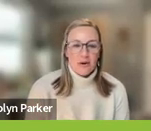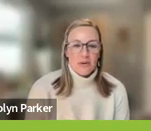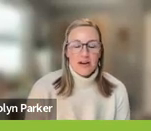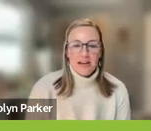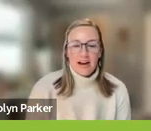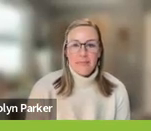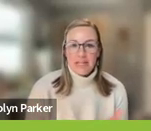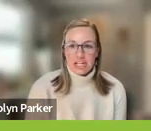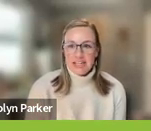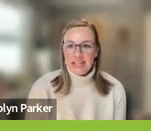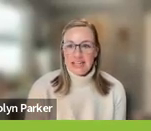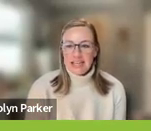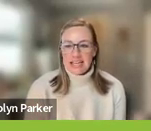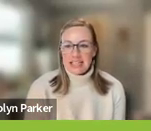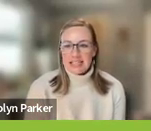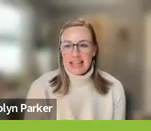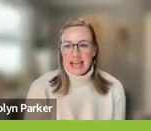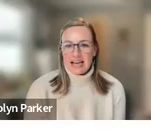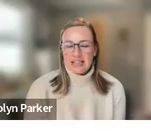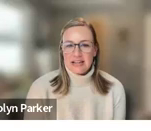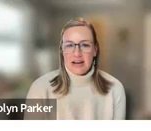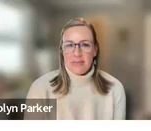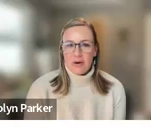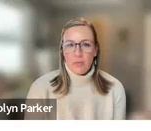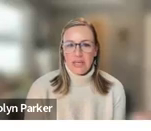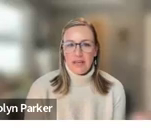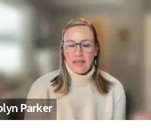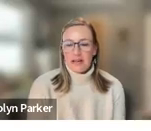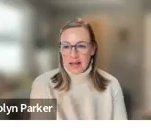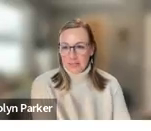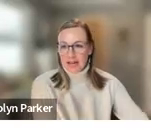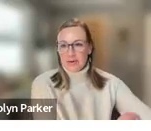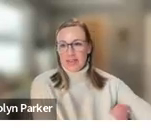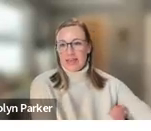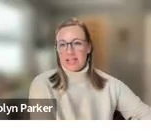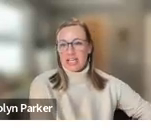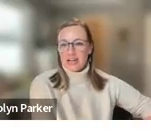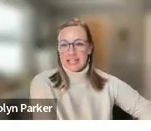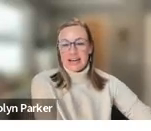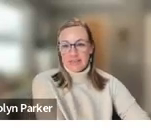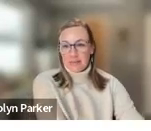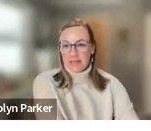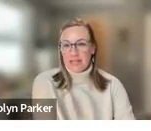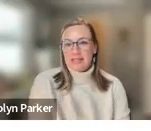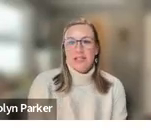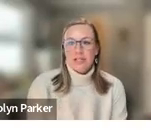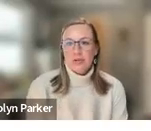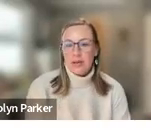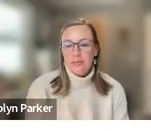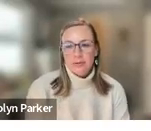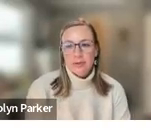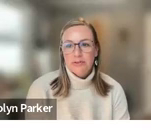So our mission is that we collaborate with educators and families